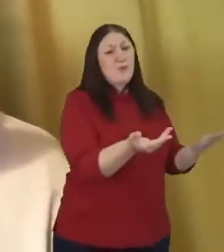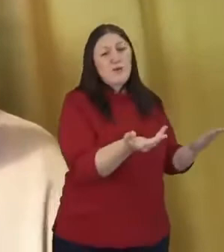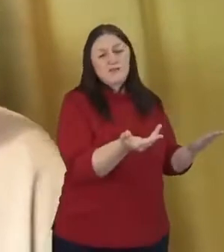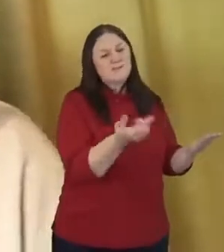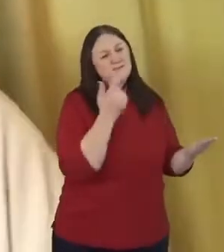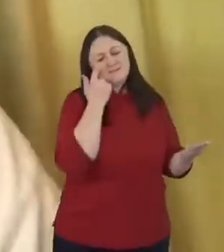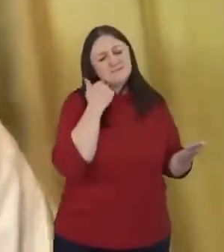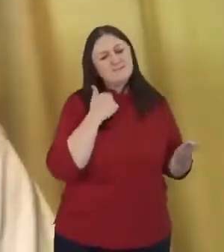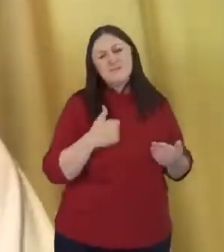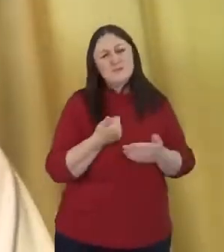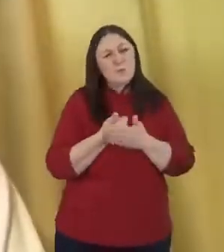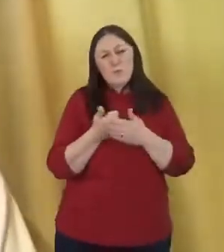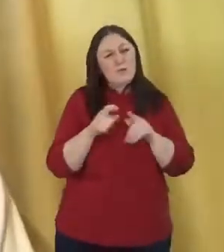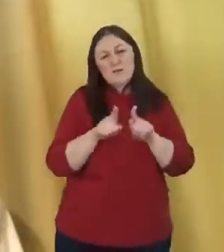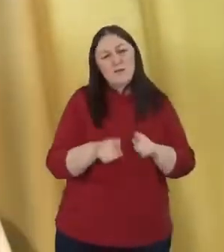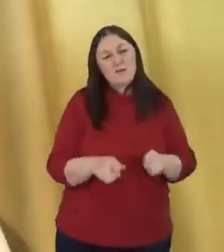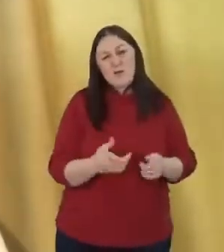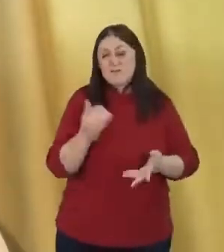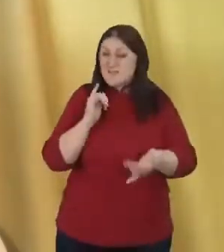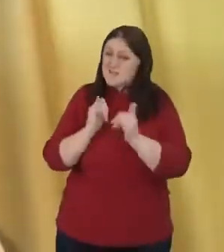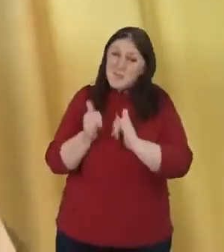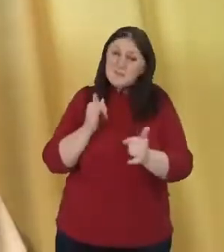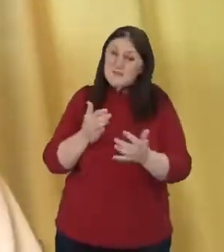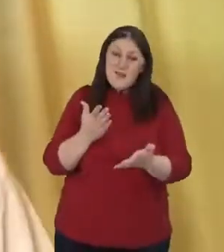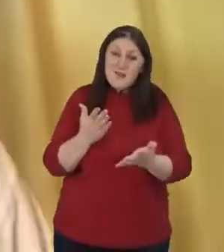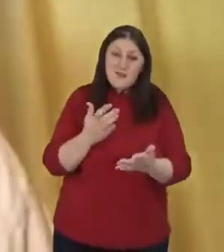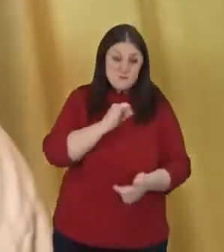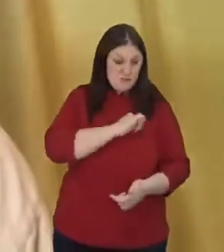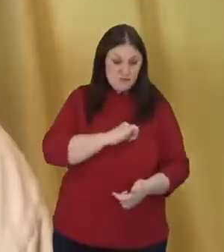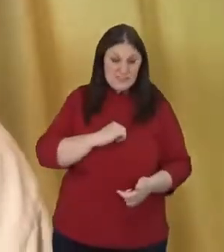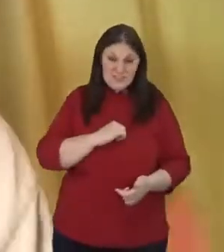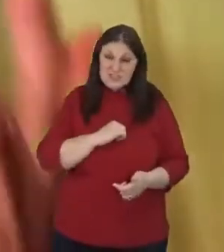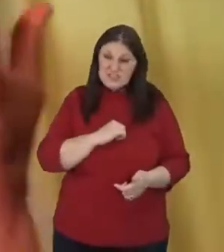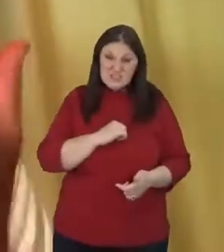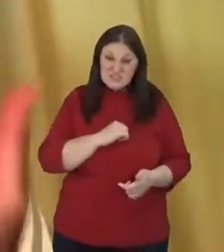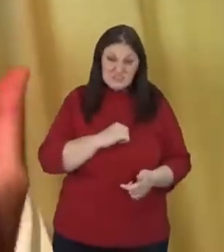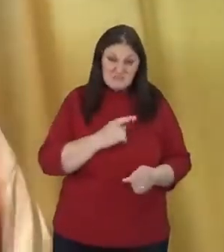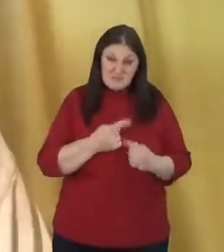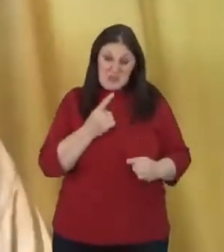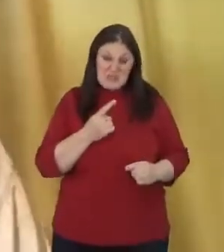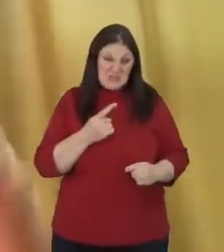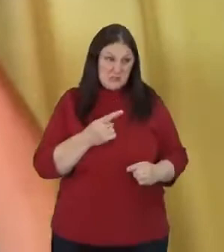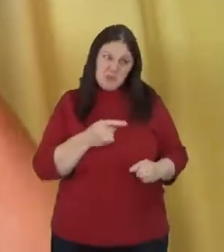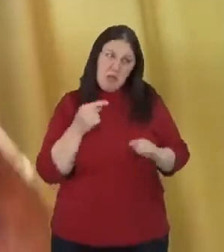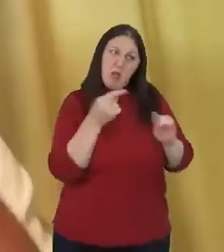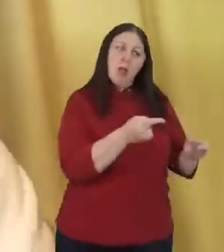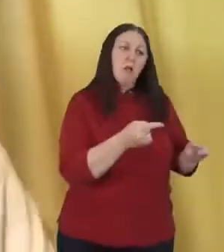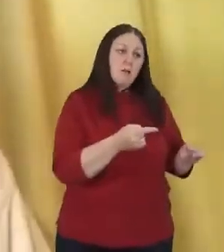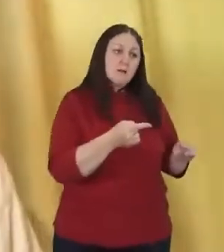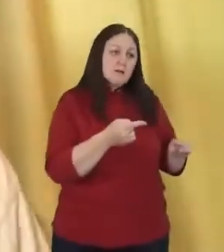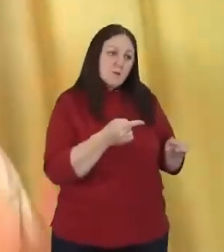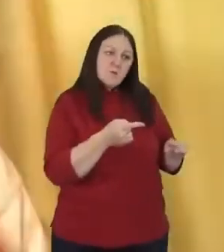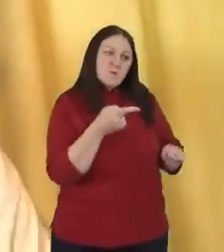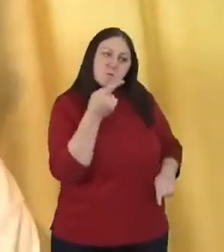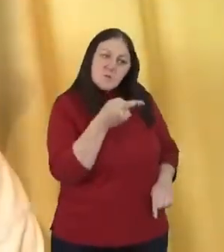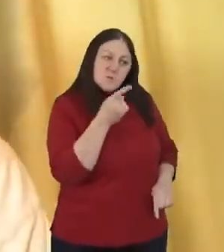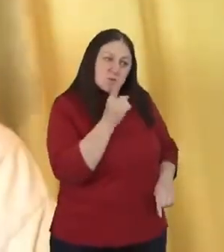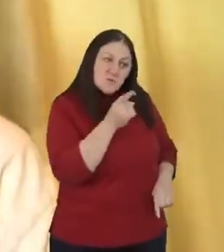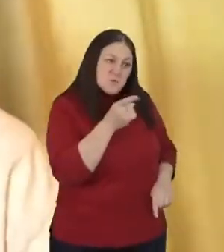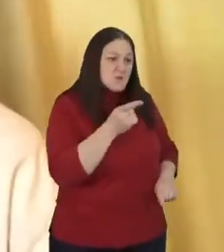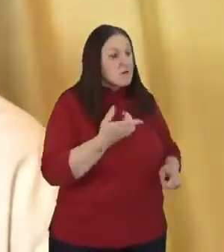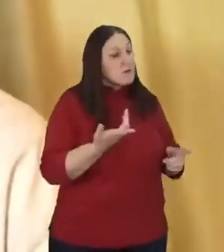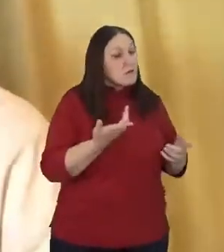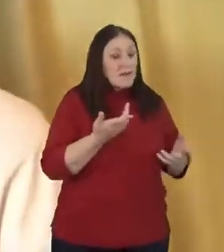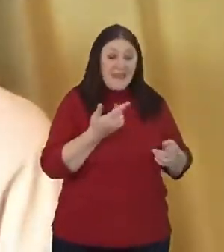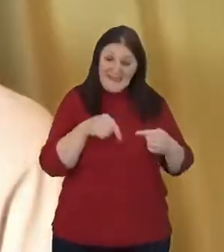the case, is it? That sometimes Christians have been the quickest people to pick up stones, to point fingers. In the United